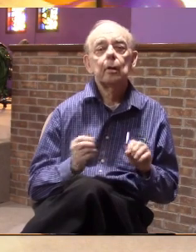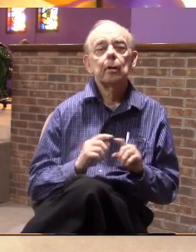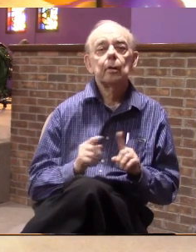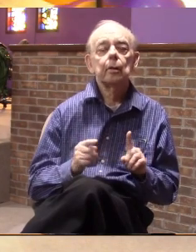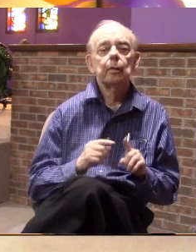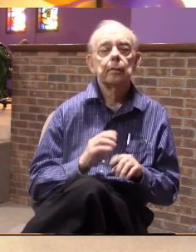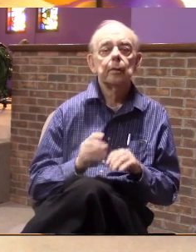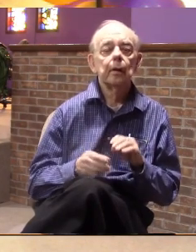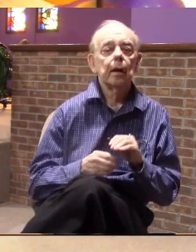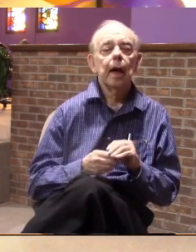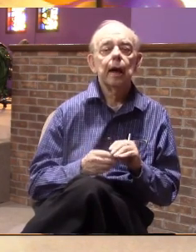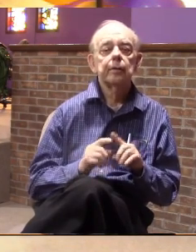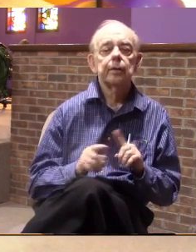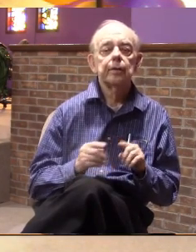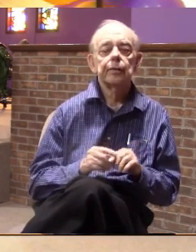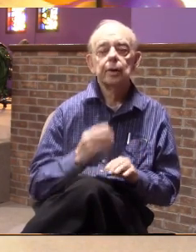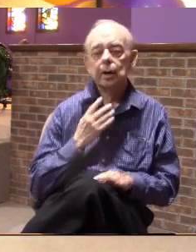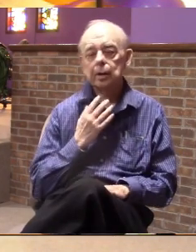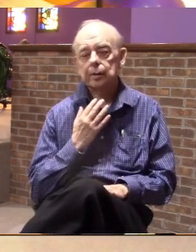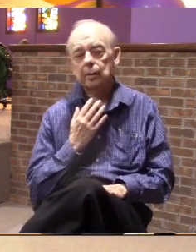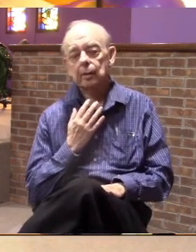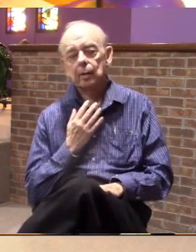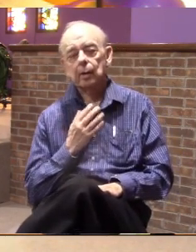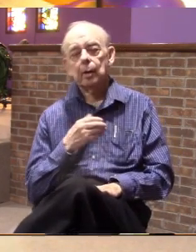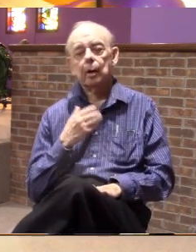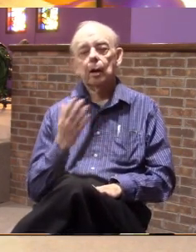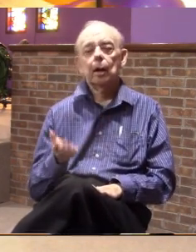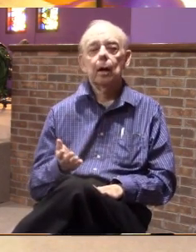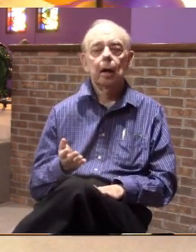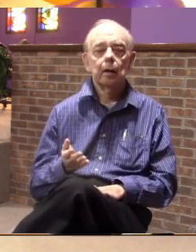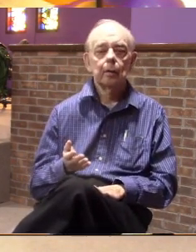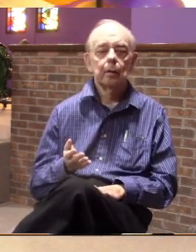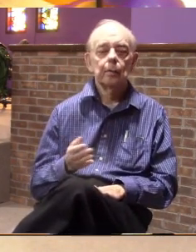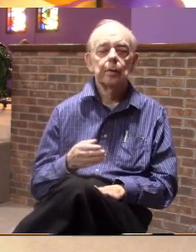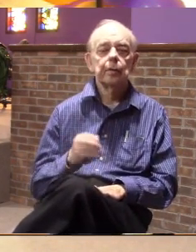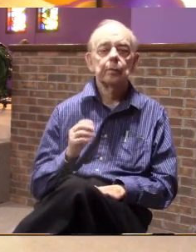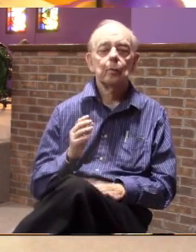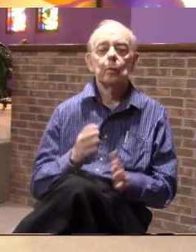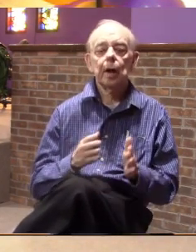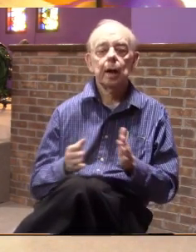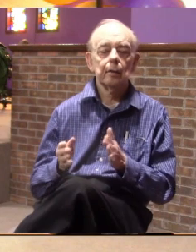and purple and green and all of these laying them out in this pattern